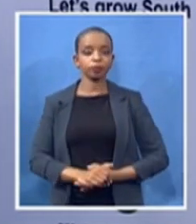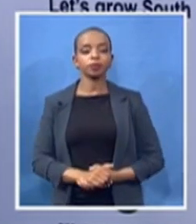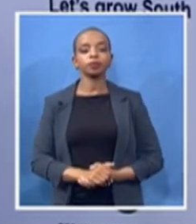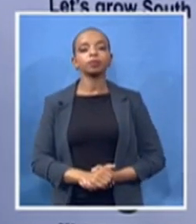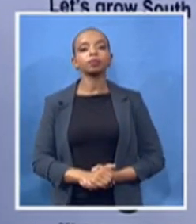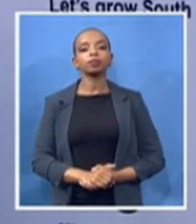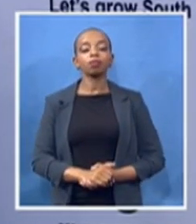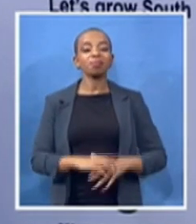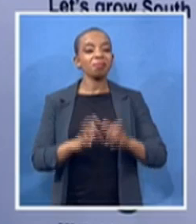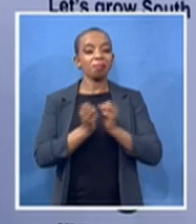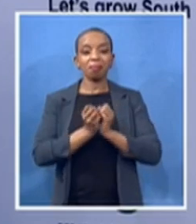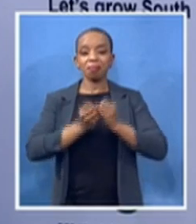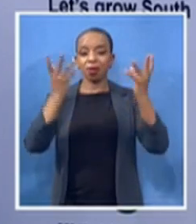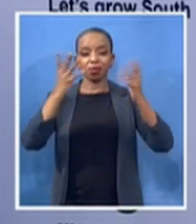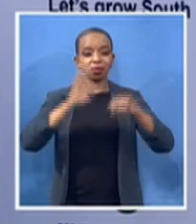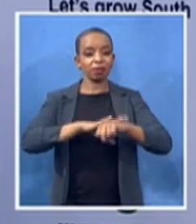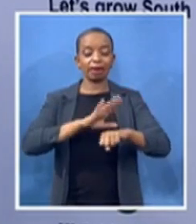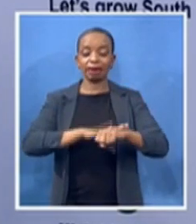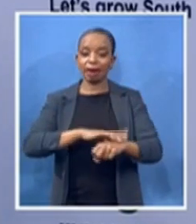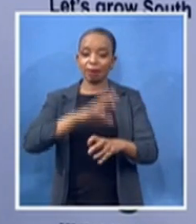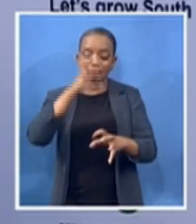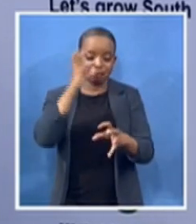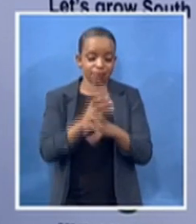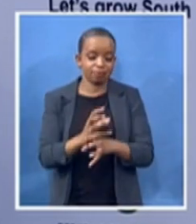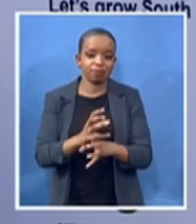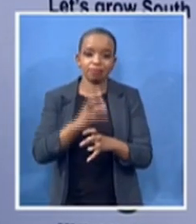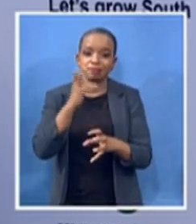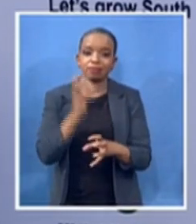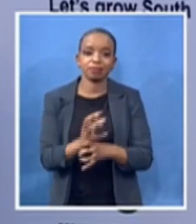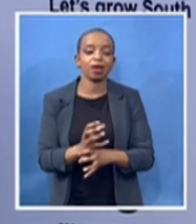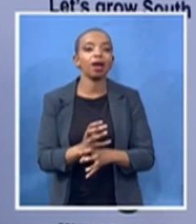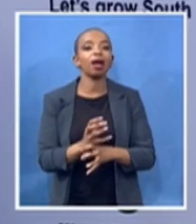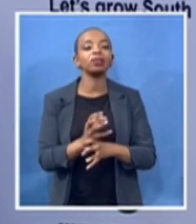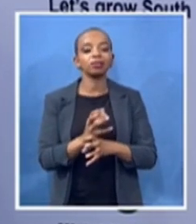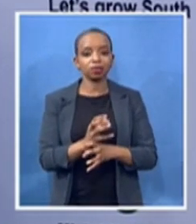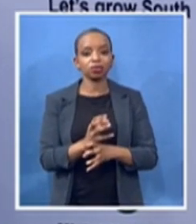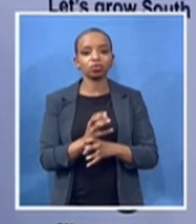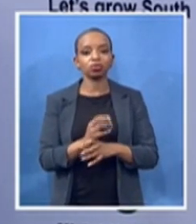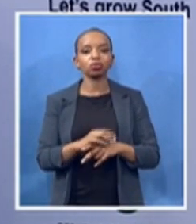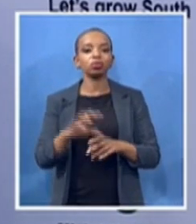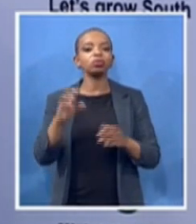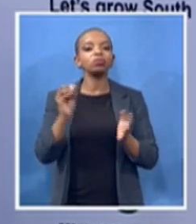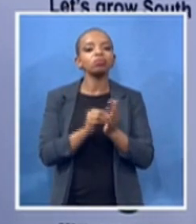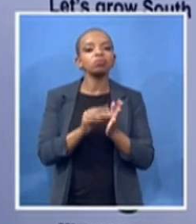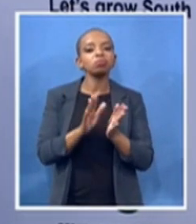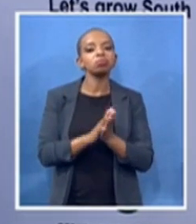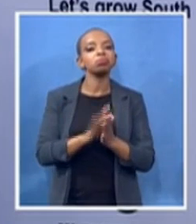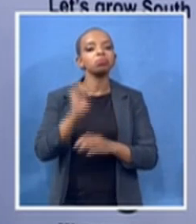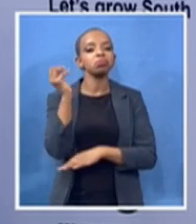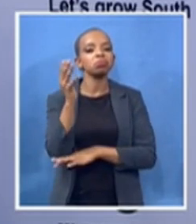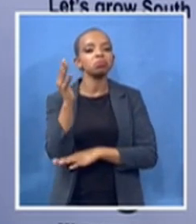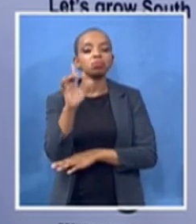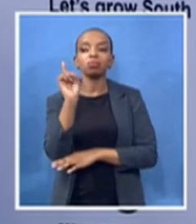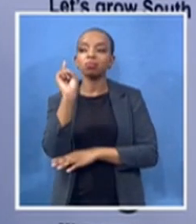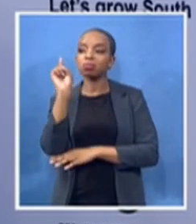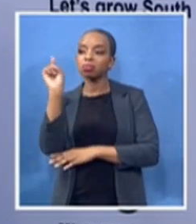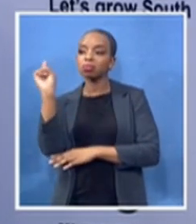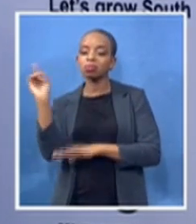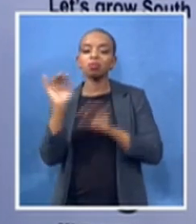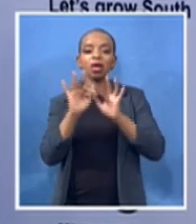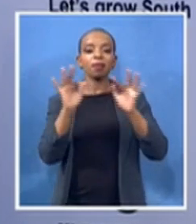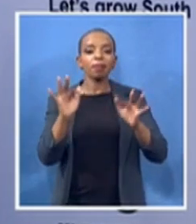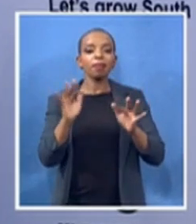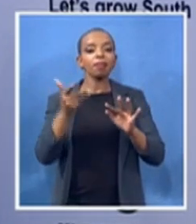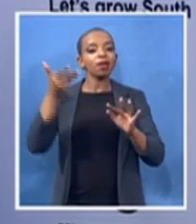essence of those who preceded you in life the difficulty comes from the part that most of the time you would